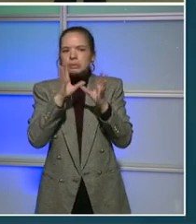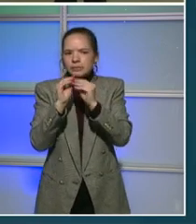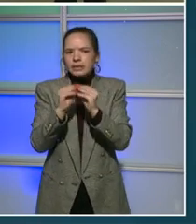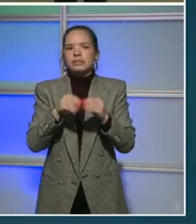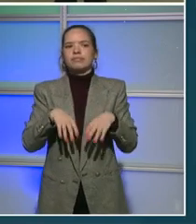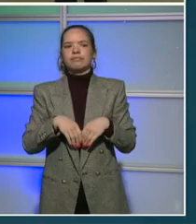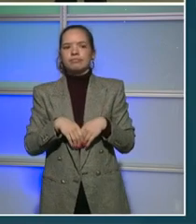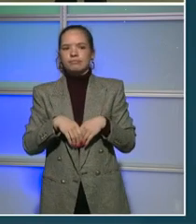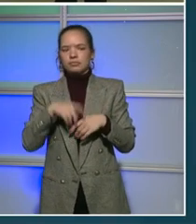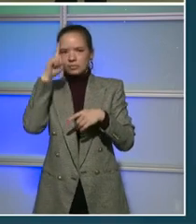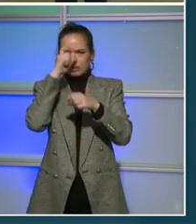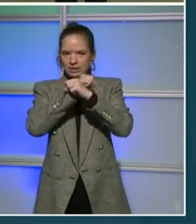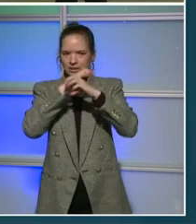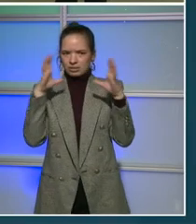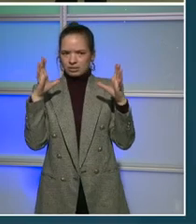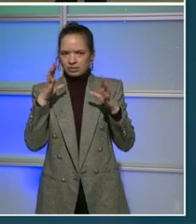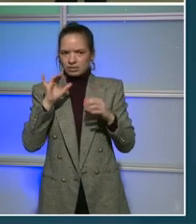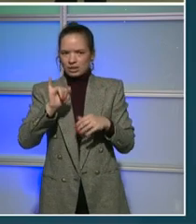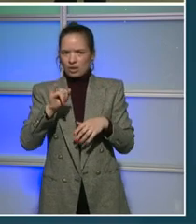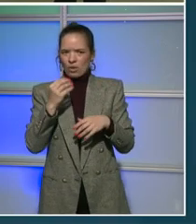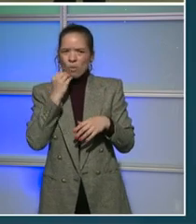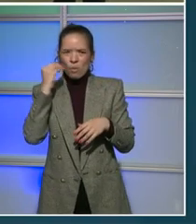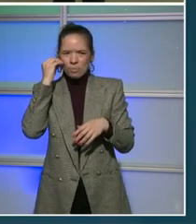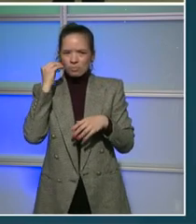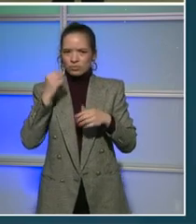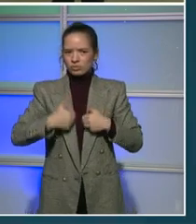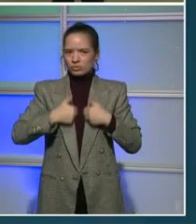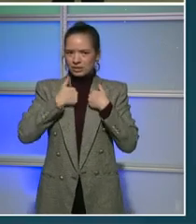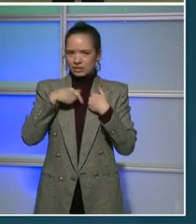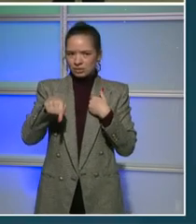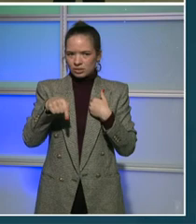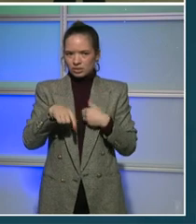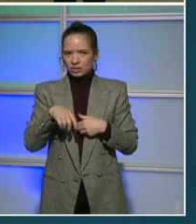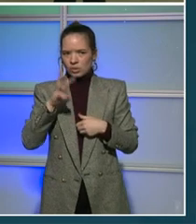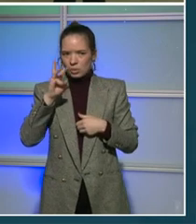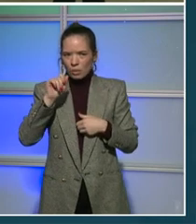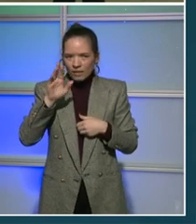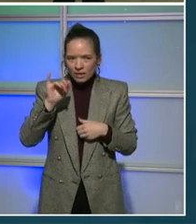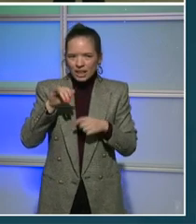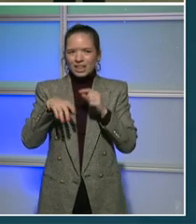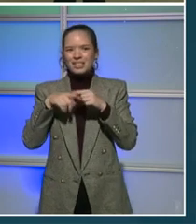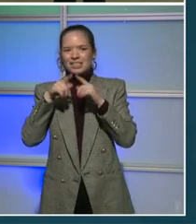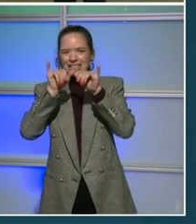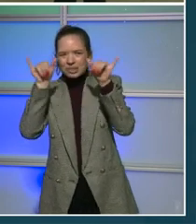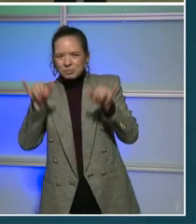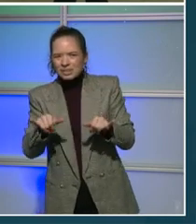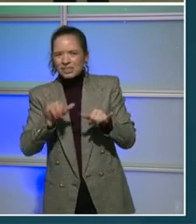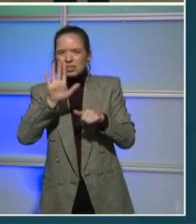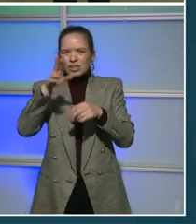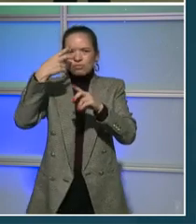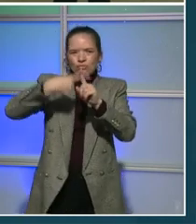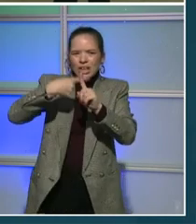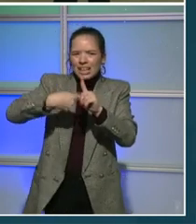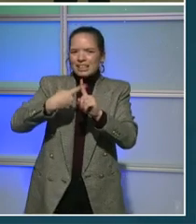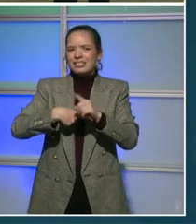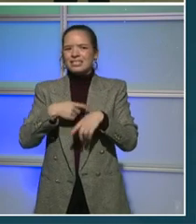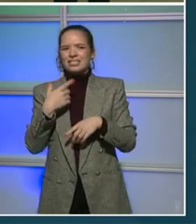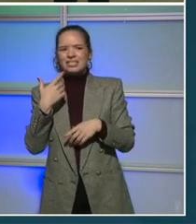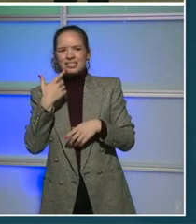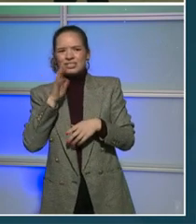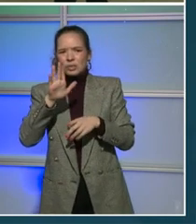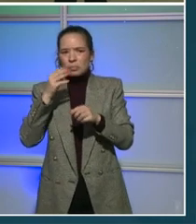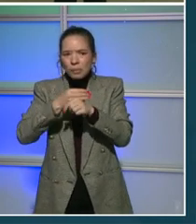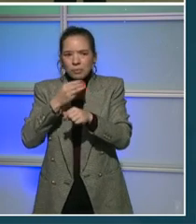your homeowner's insurance, your Wi-Fi, your security alarm system, your rent, your mortgage, your car note, even your cleaning supplies.